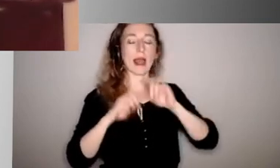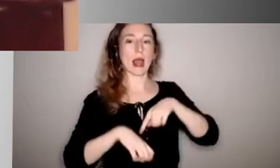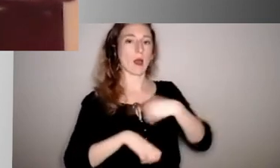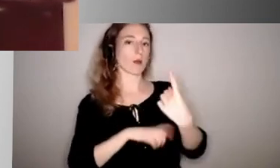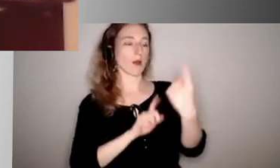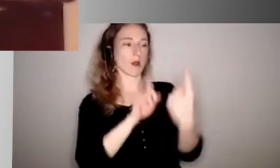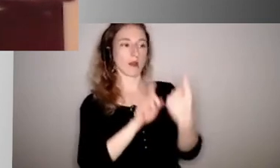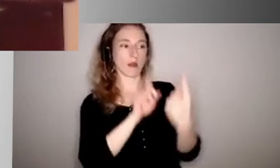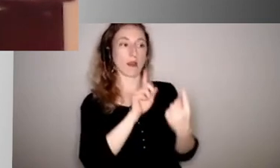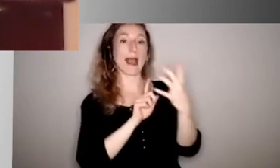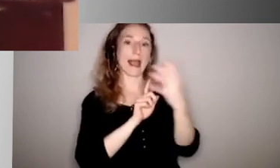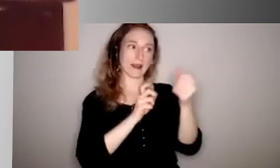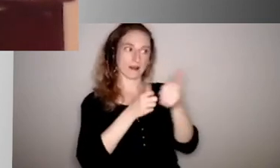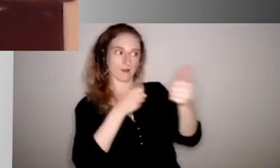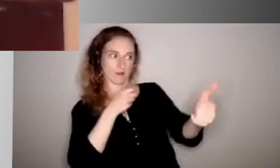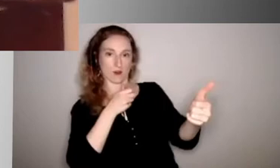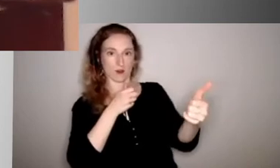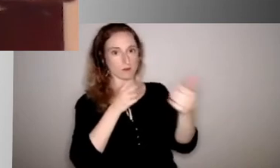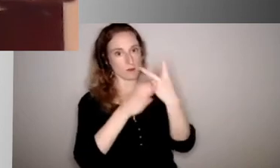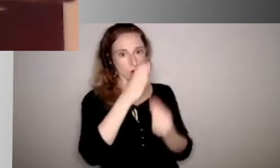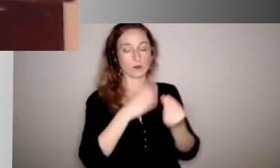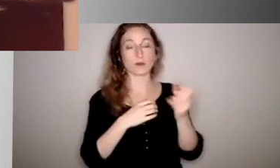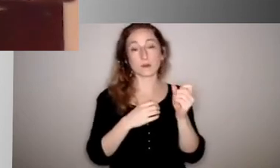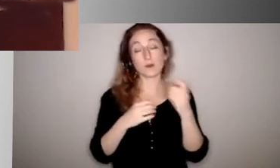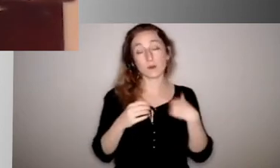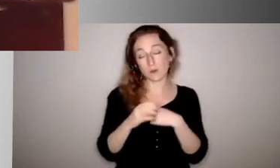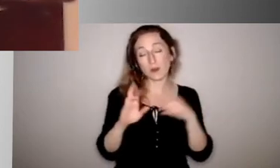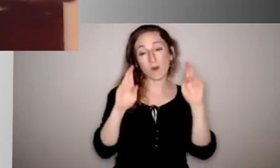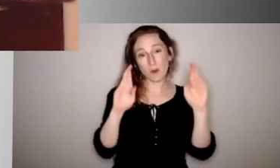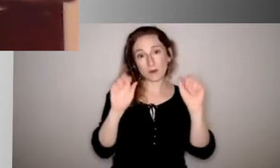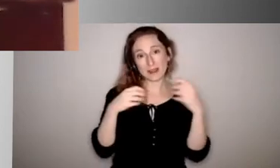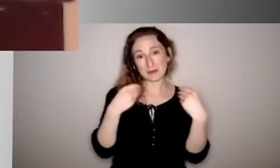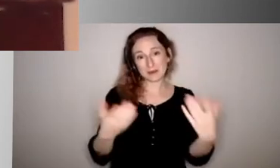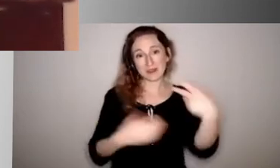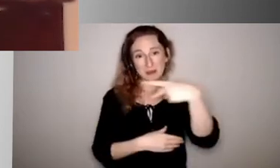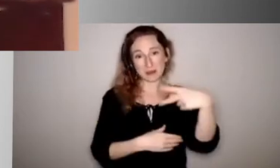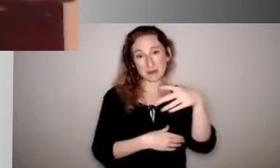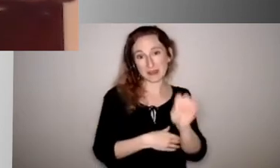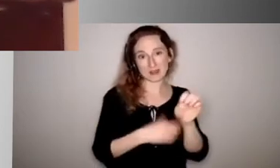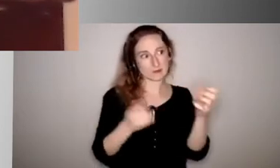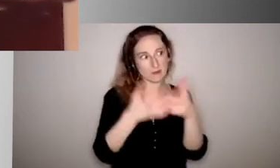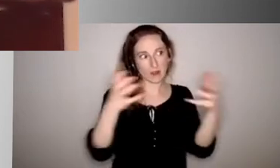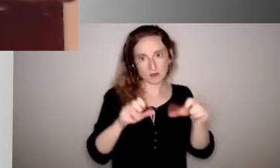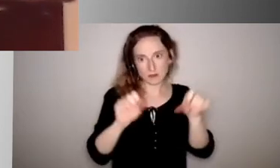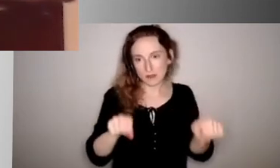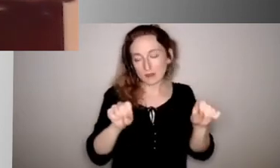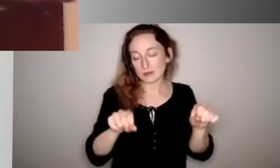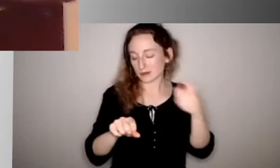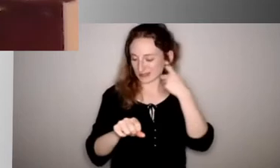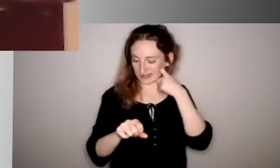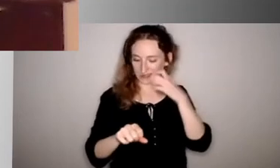as we work through this. So we are hoping to be able to provide as much PPE as we possibly can. We had a committee this